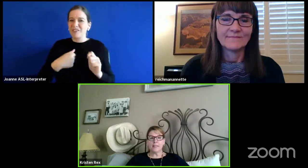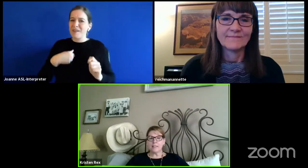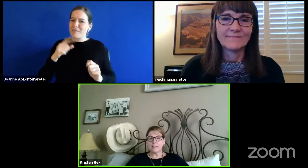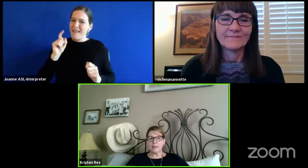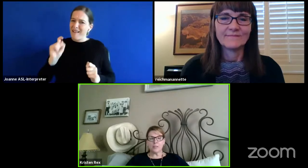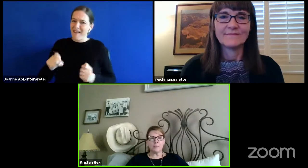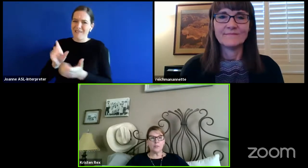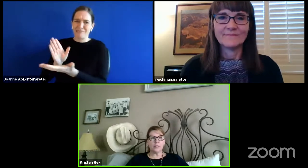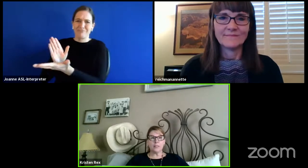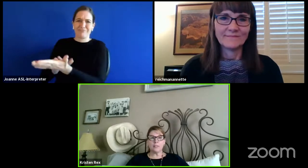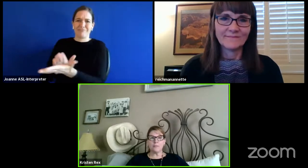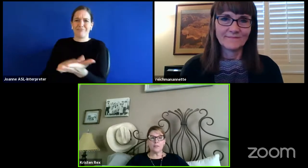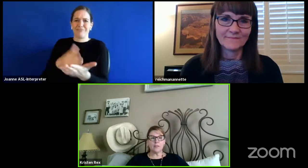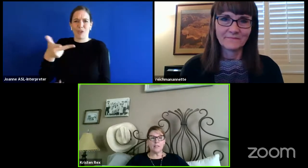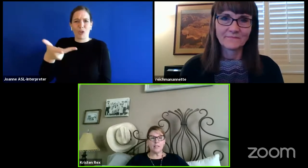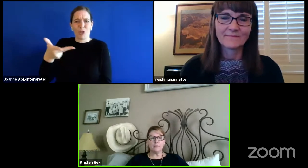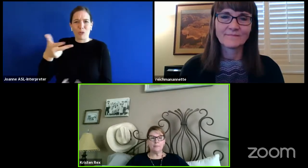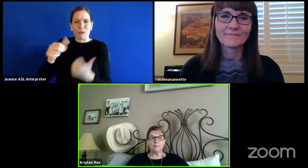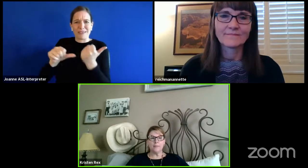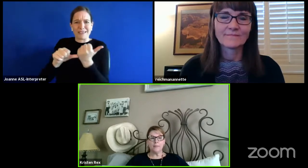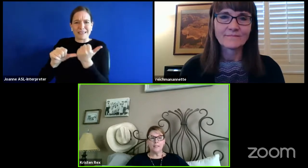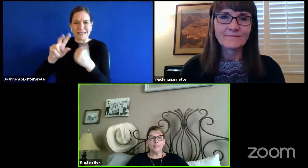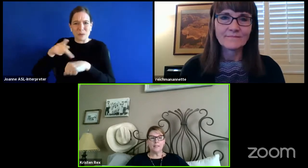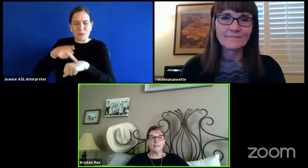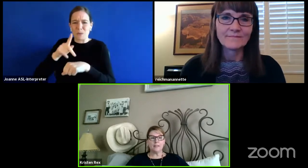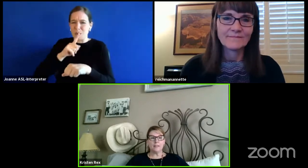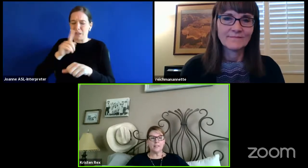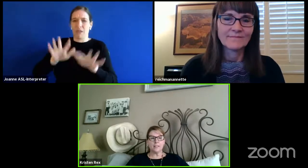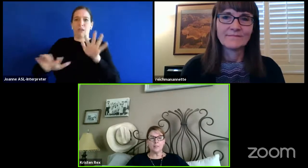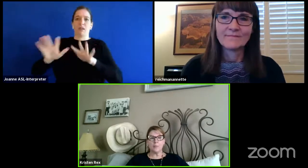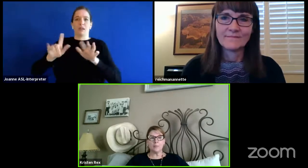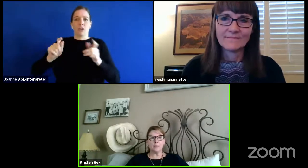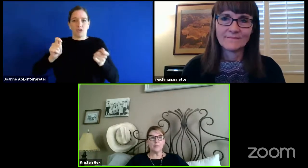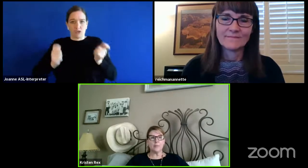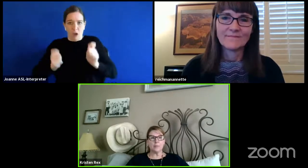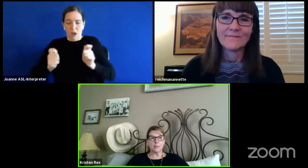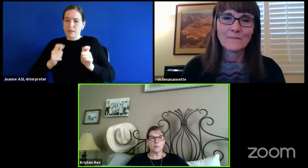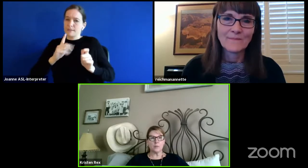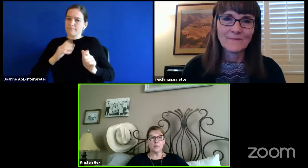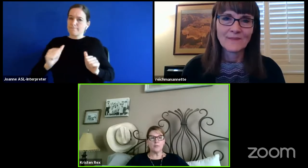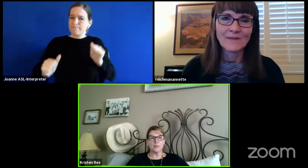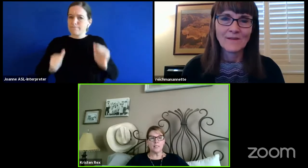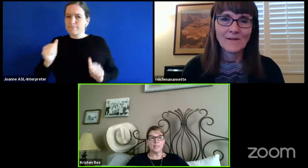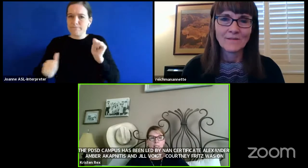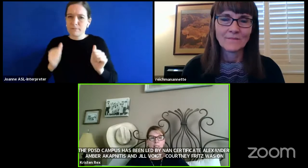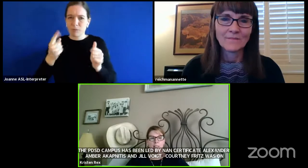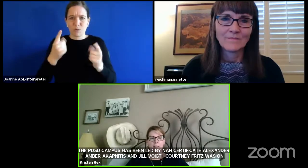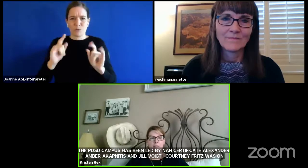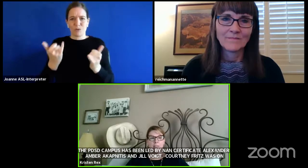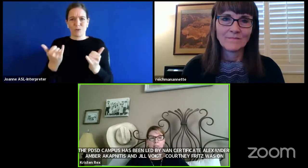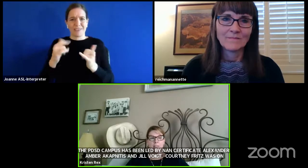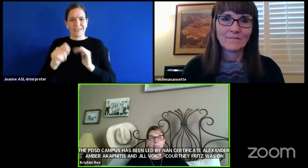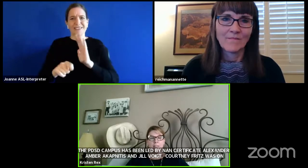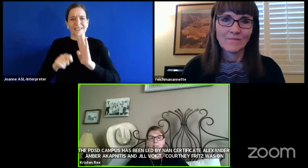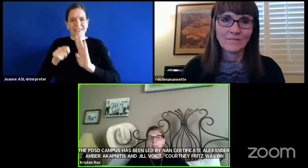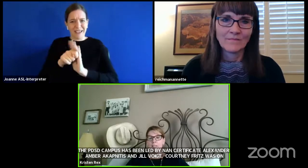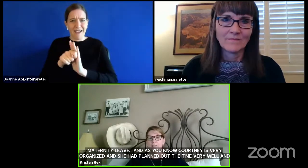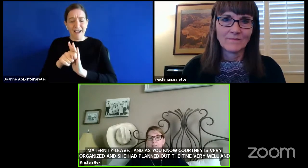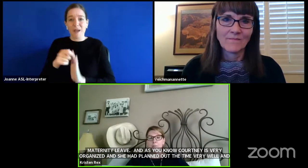They stepped up during this difficult time. And our assistant principals, with the support of Nancy Alexander,